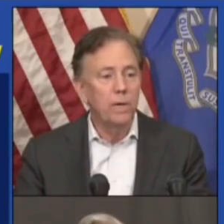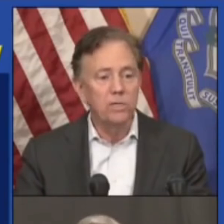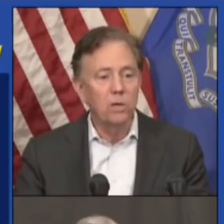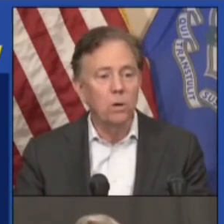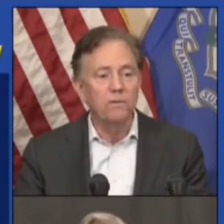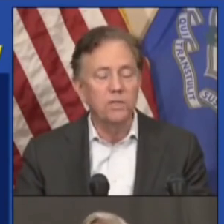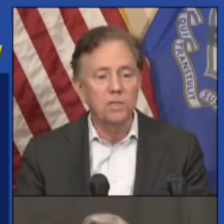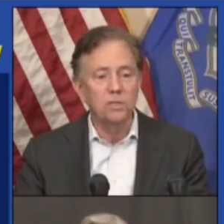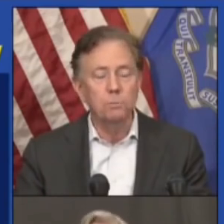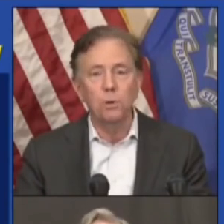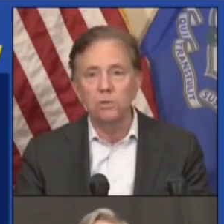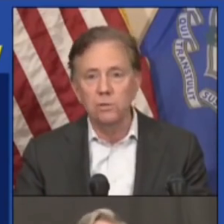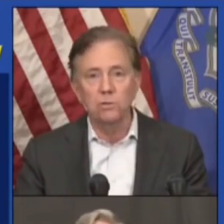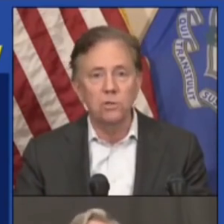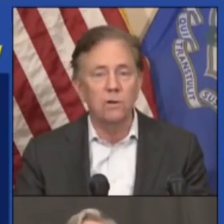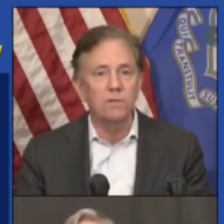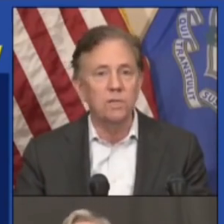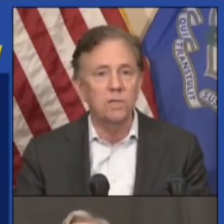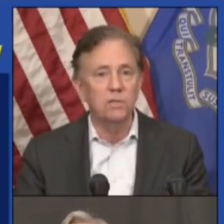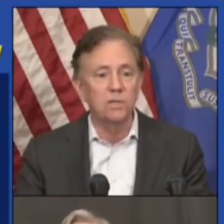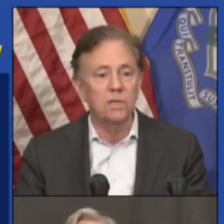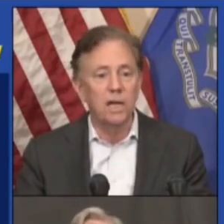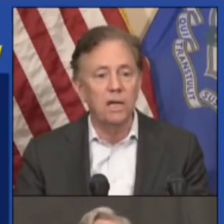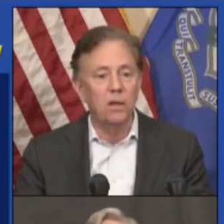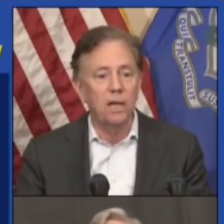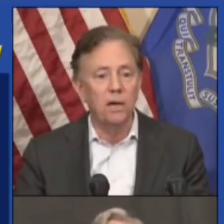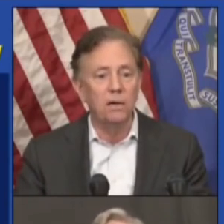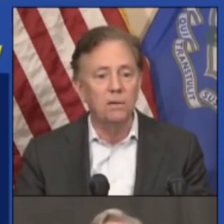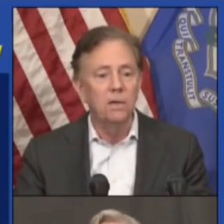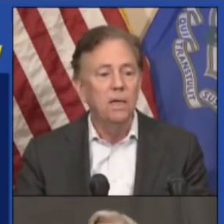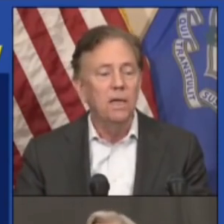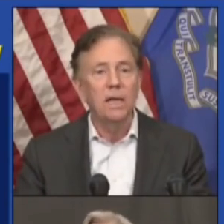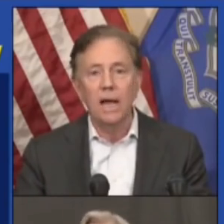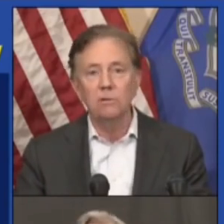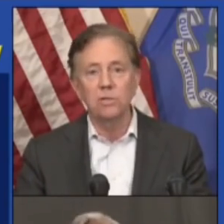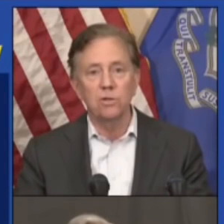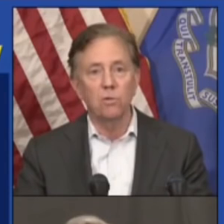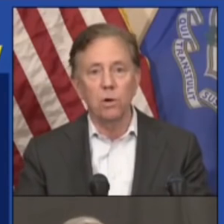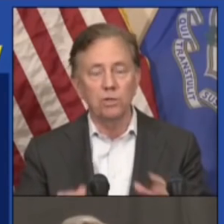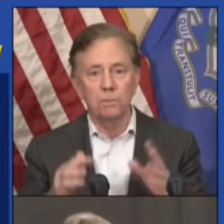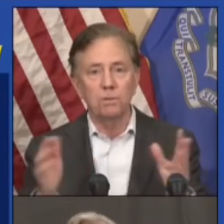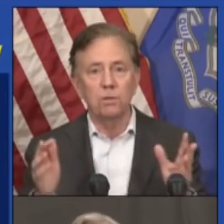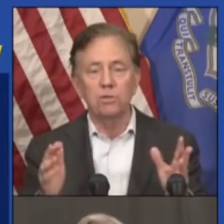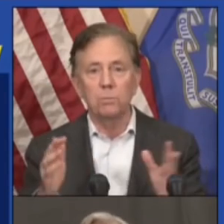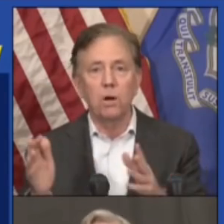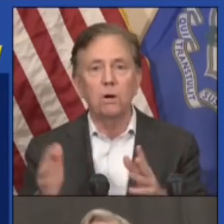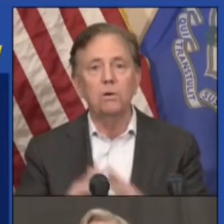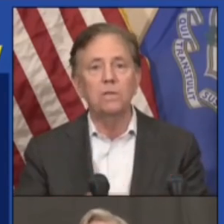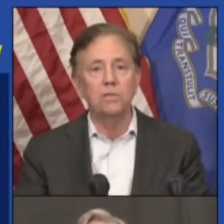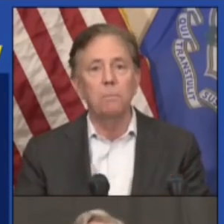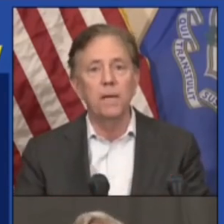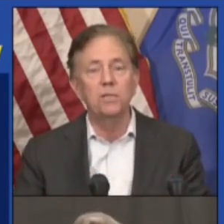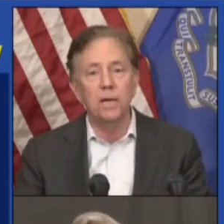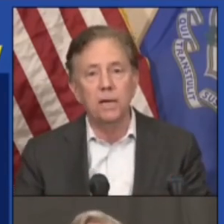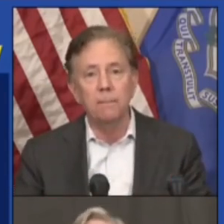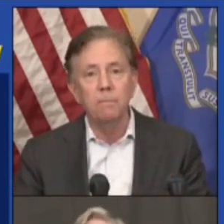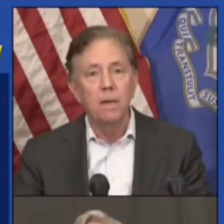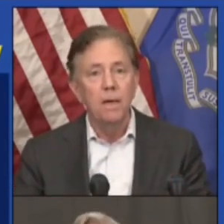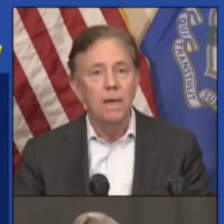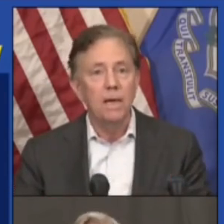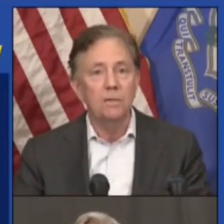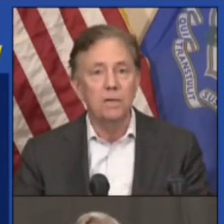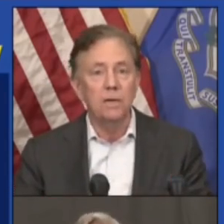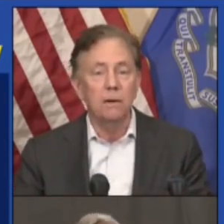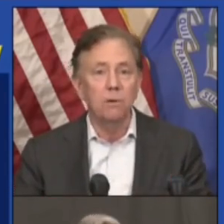retail offices, personal services, nail, hair, and houses of worship. So tomorrow is a big day.